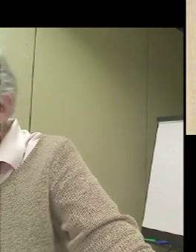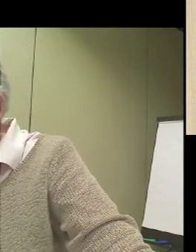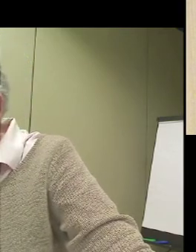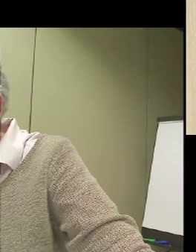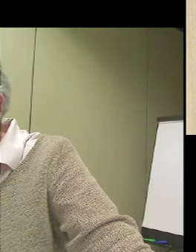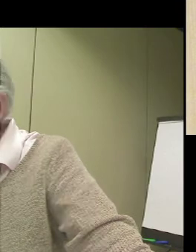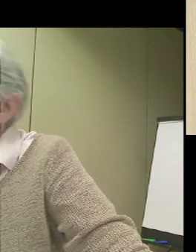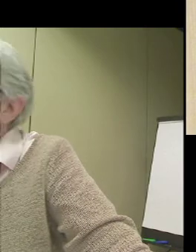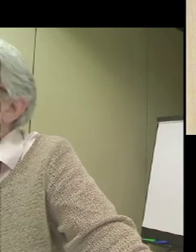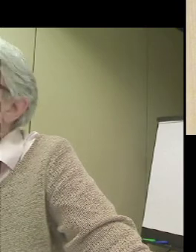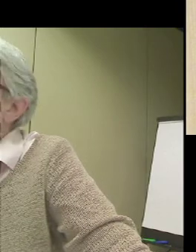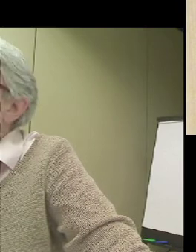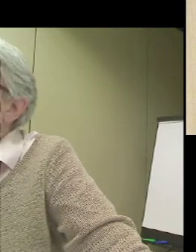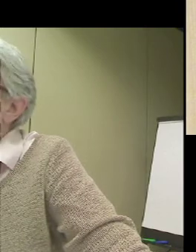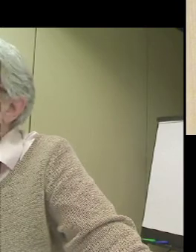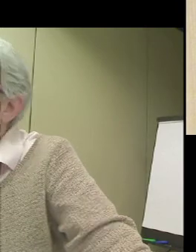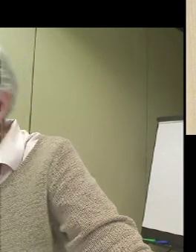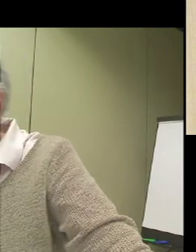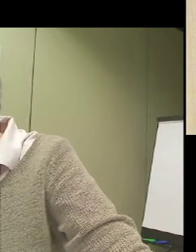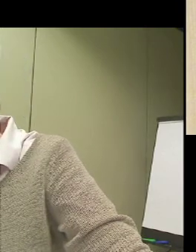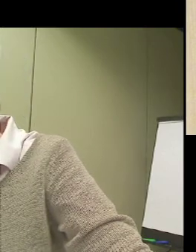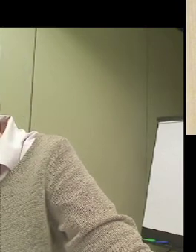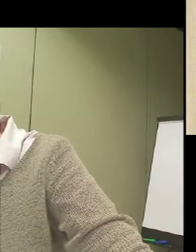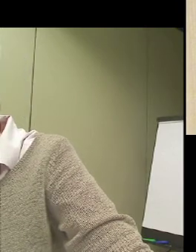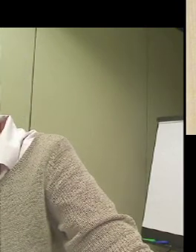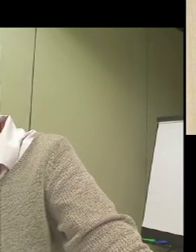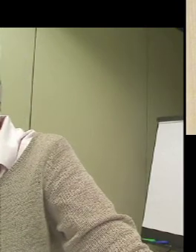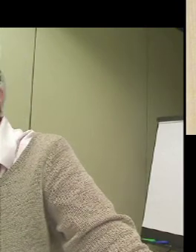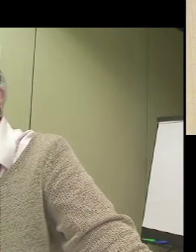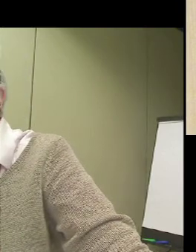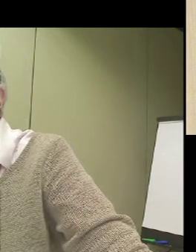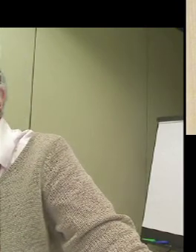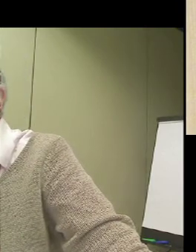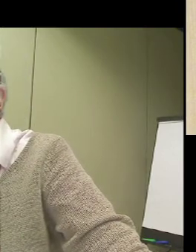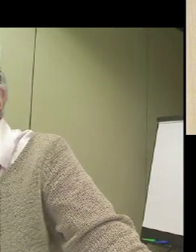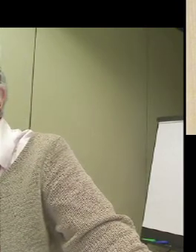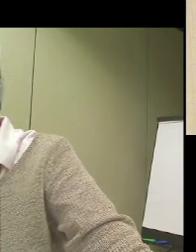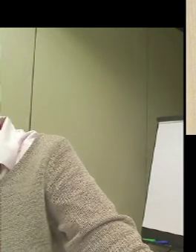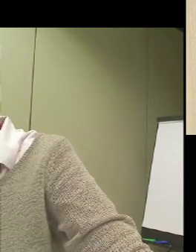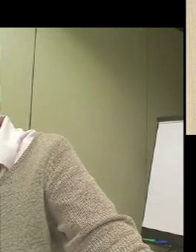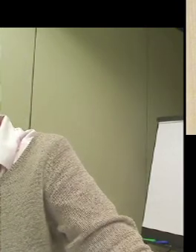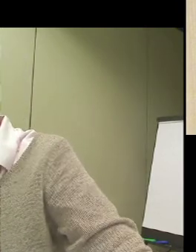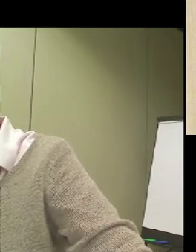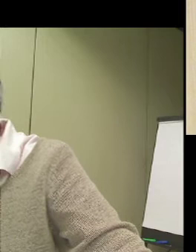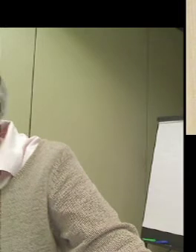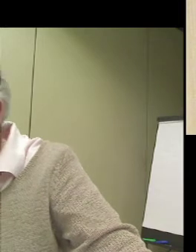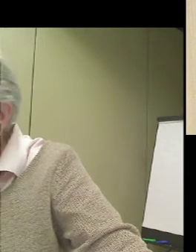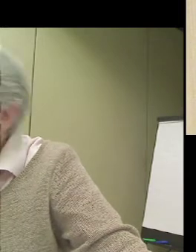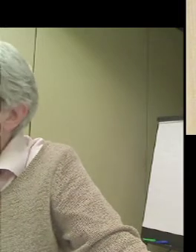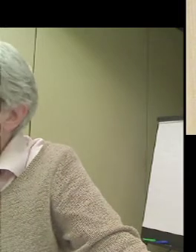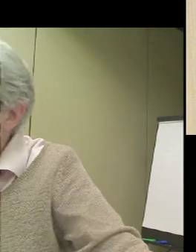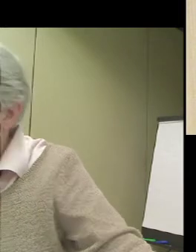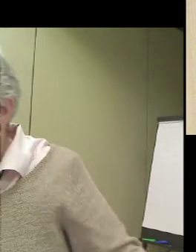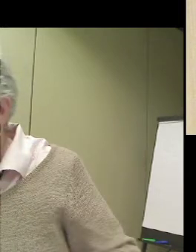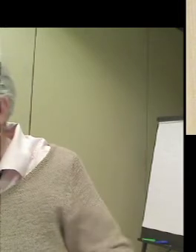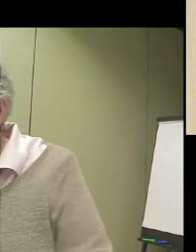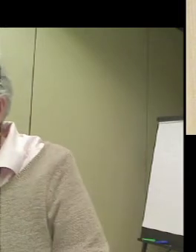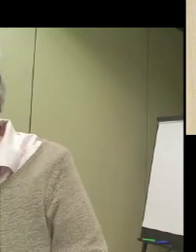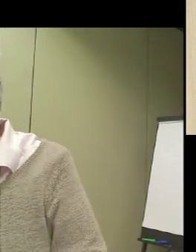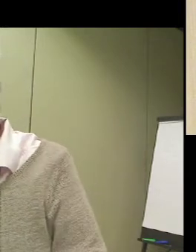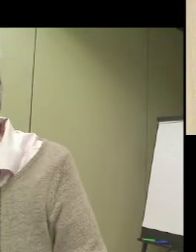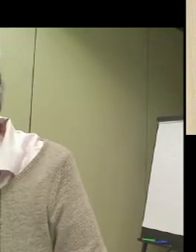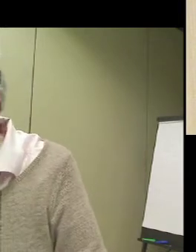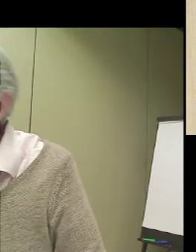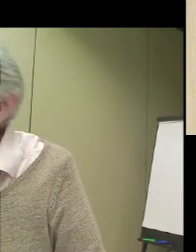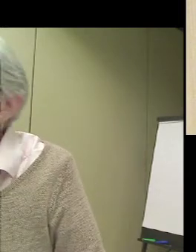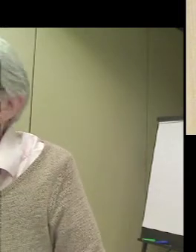it's a busy Saturday at the Smithsonian American Art Museum. In Washington, D.C., a knot of a dozen adult visitors